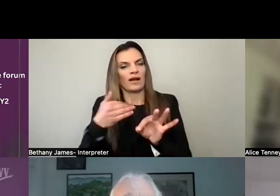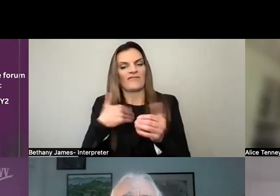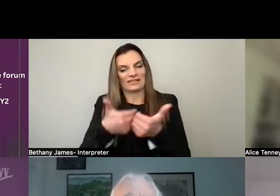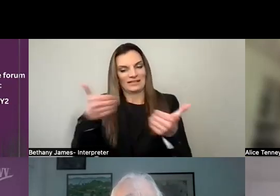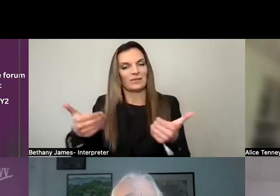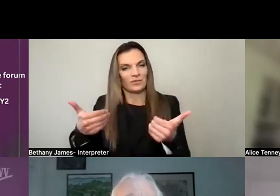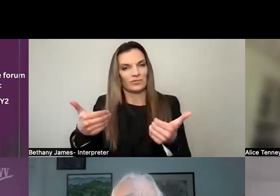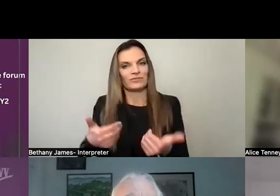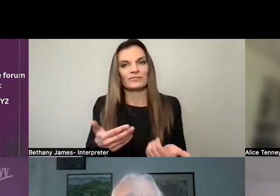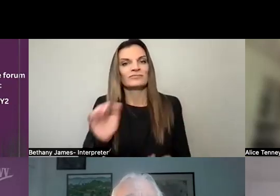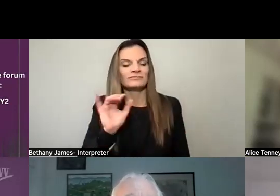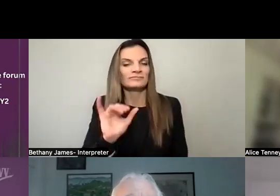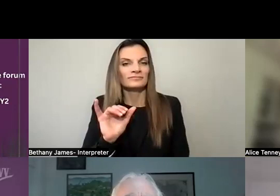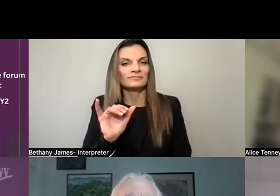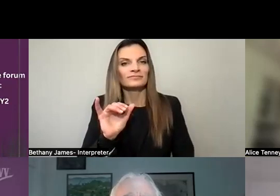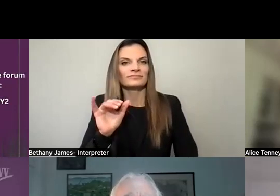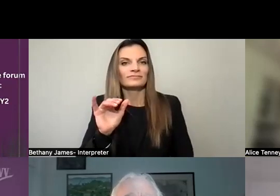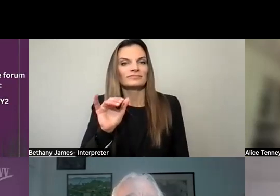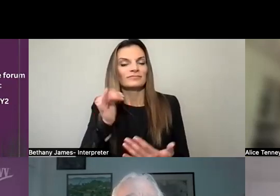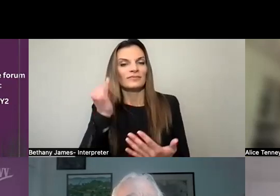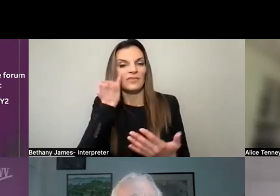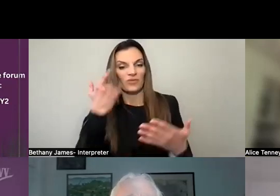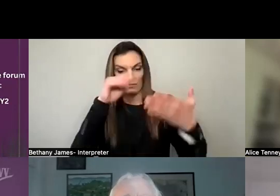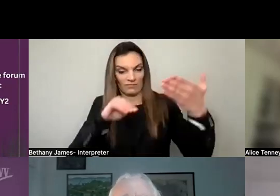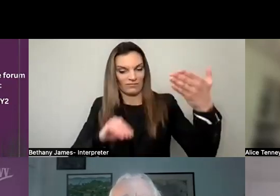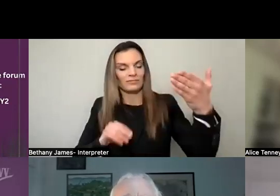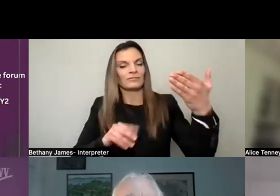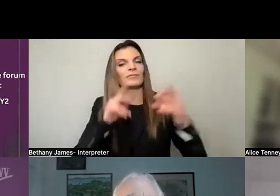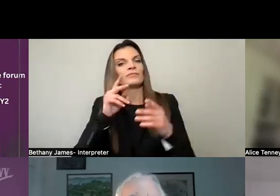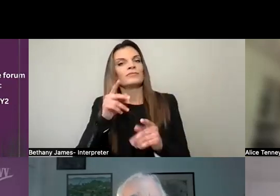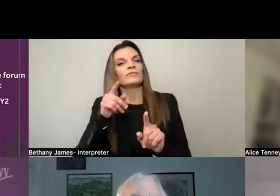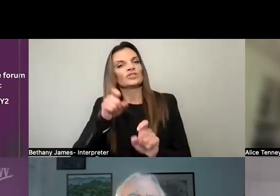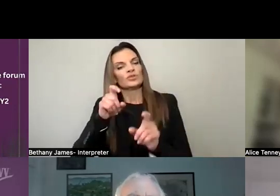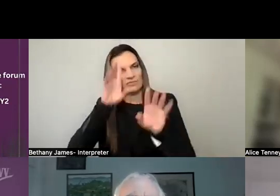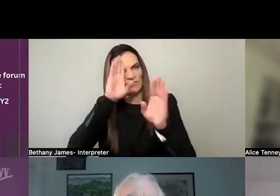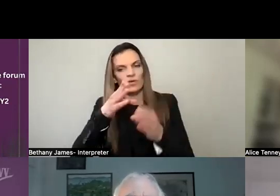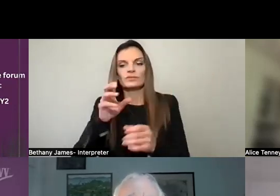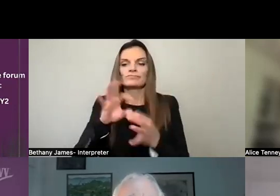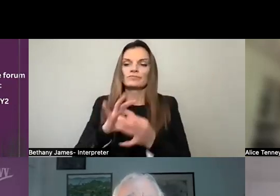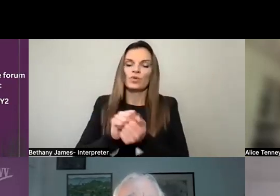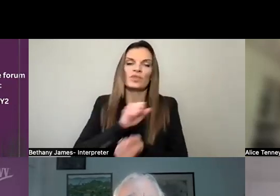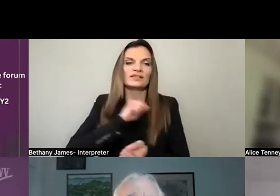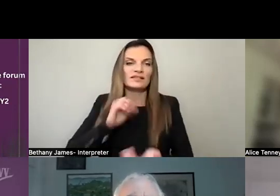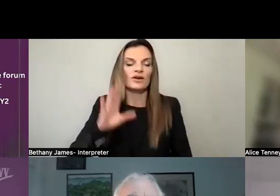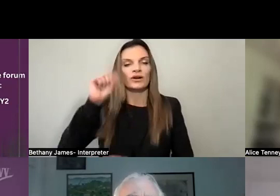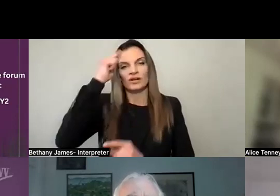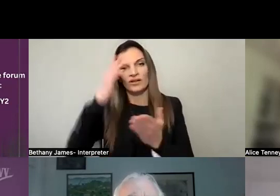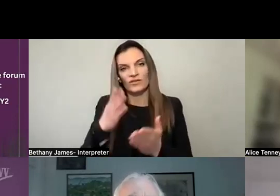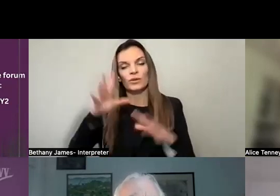we kind of get lost in that shuffle. The focus then is on senatorial candidates or governors or presidents,